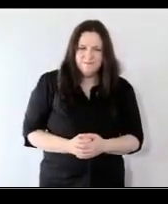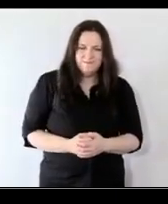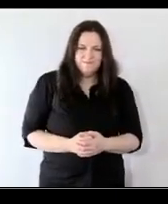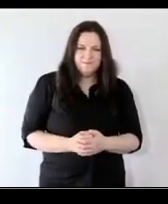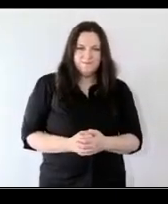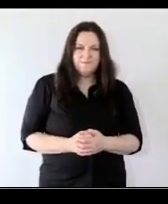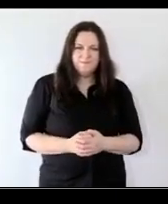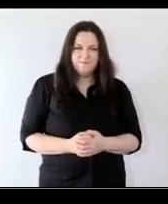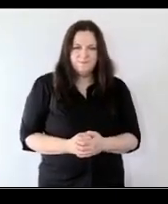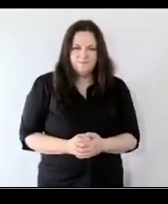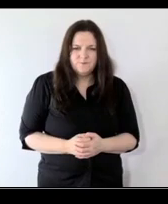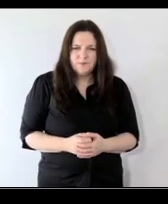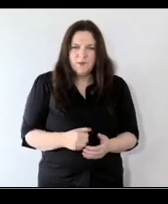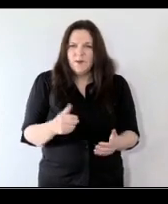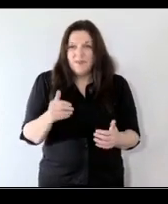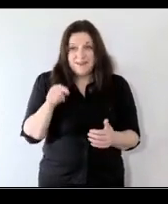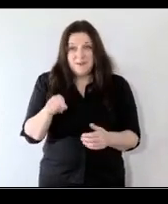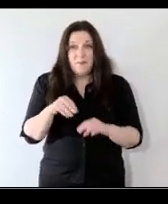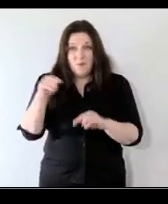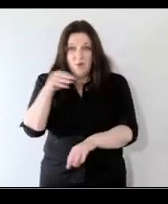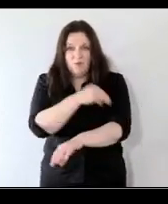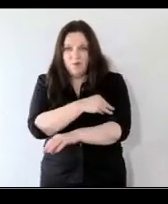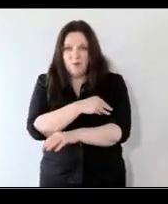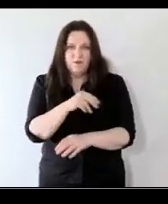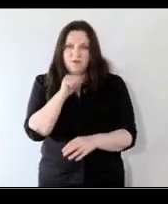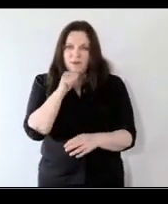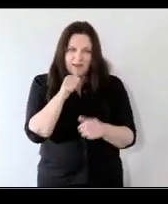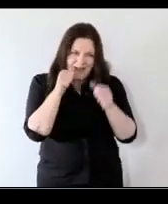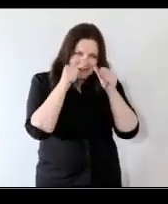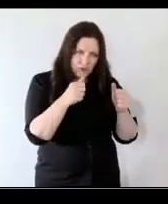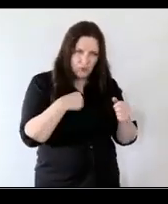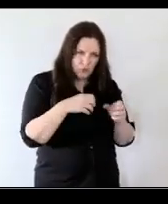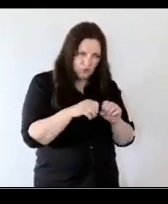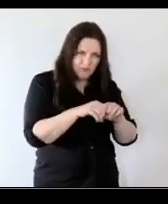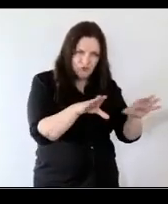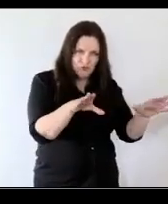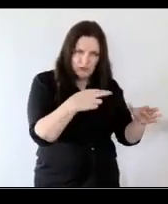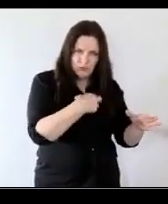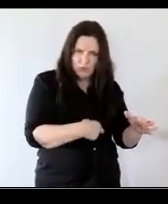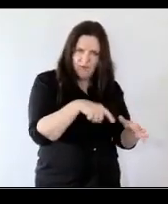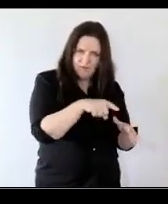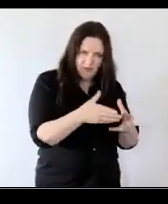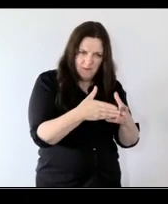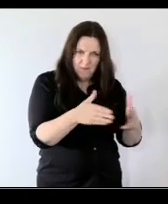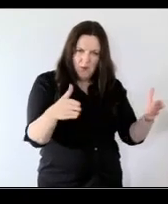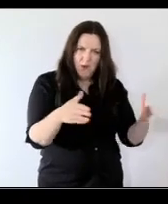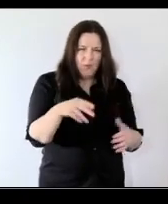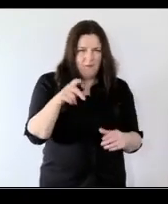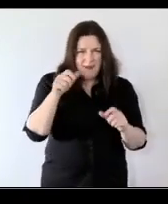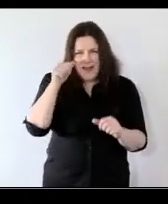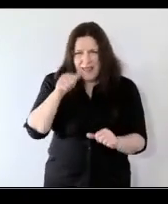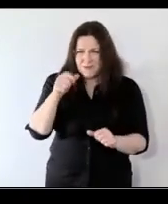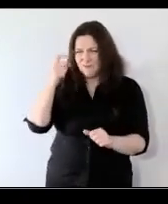than because we've not paid attention to to redistribution and we have allowed ridiculous